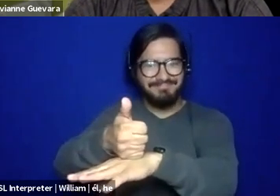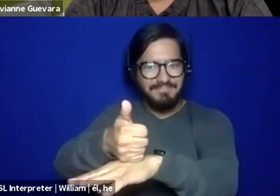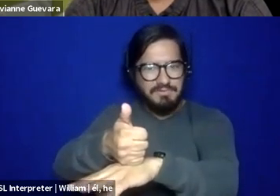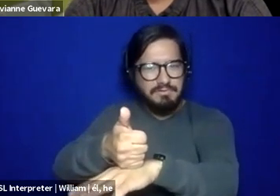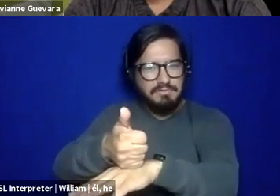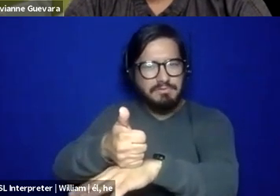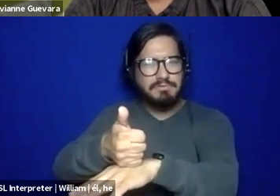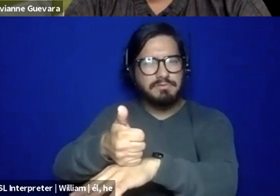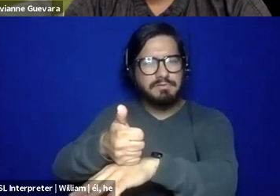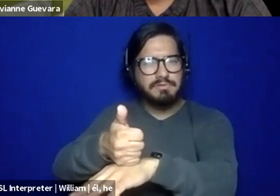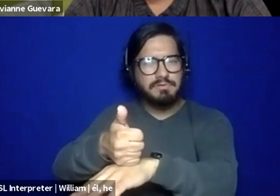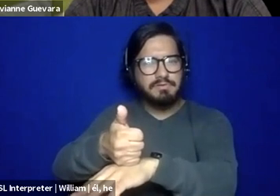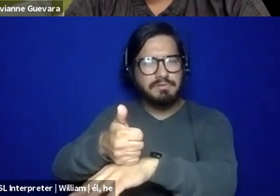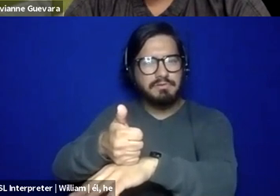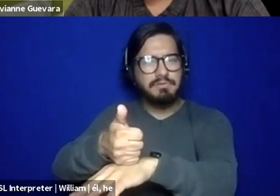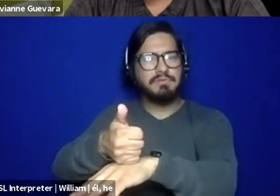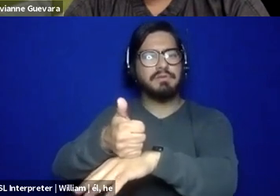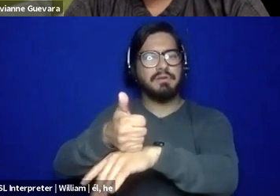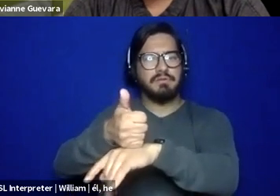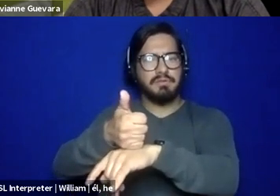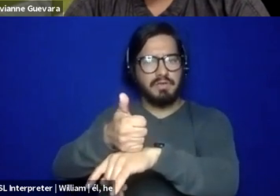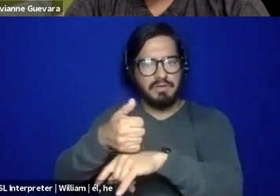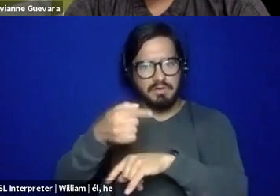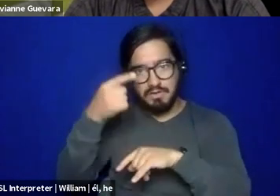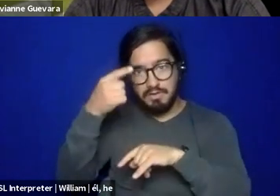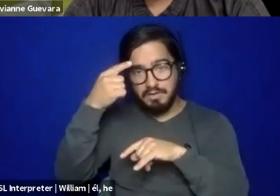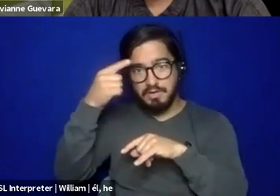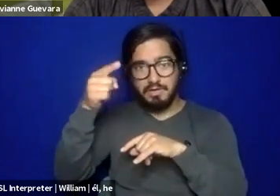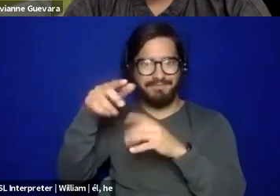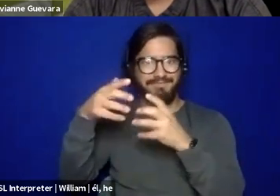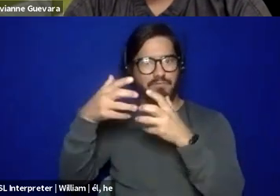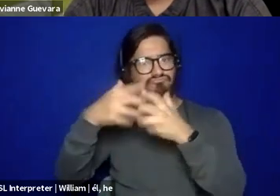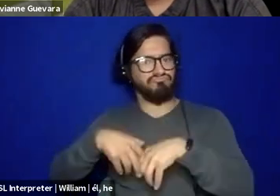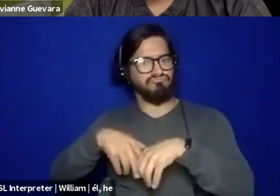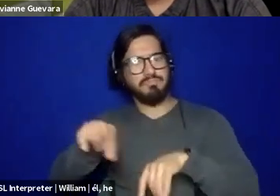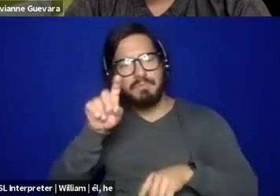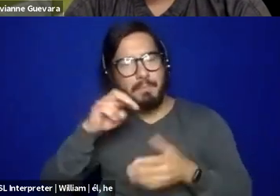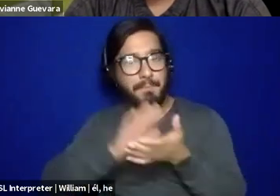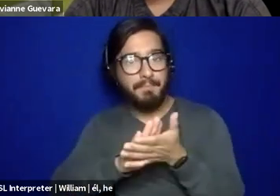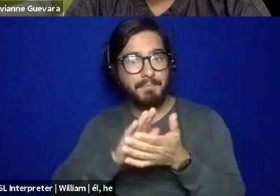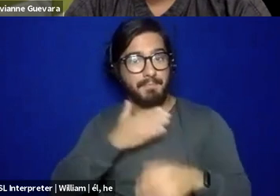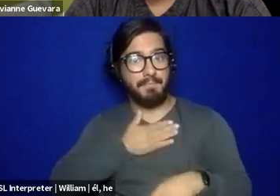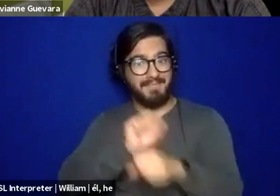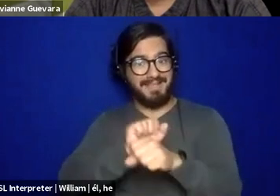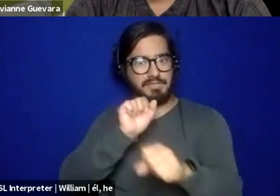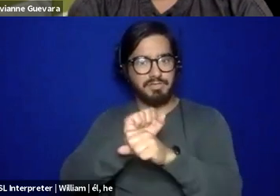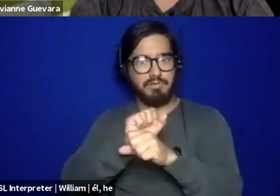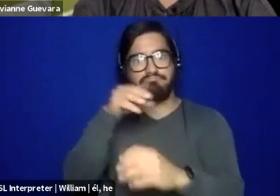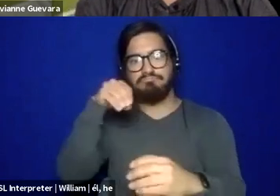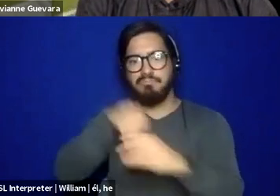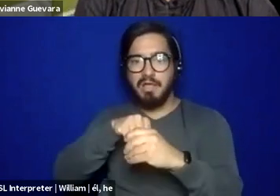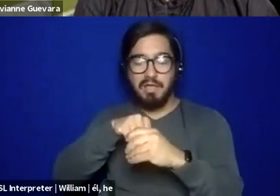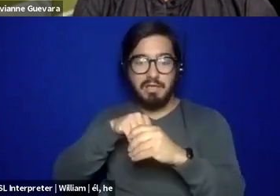um, my job when I go in there is not to have this, this mask of I can do everything